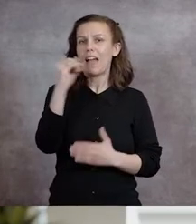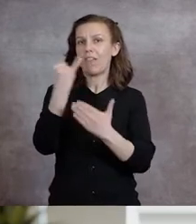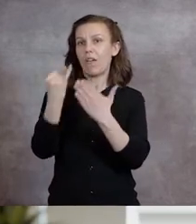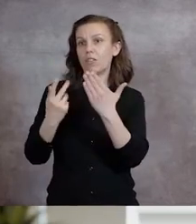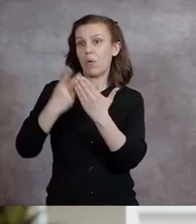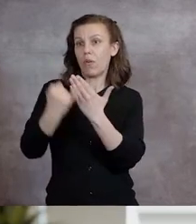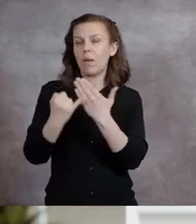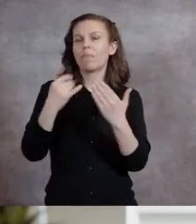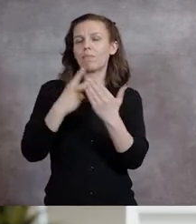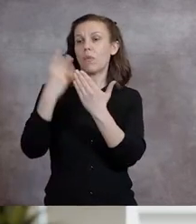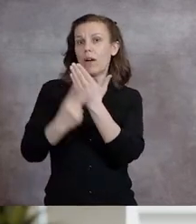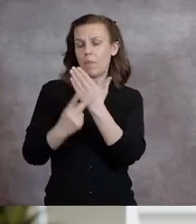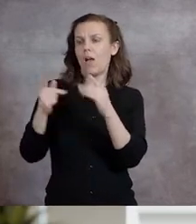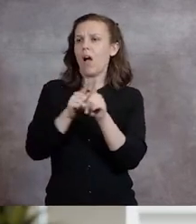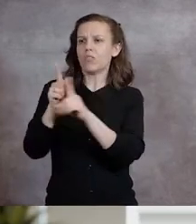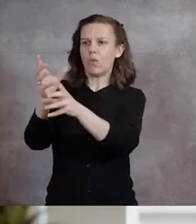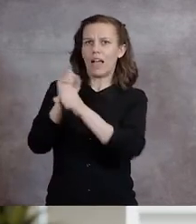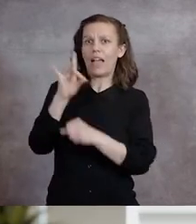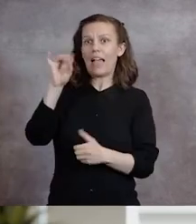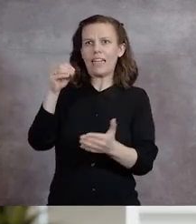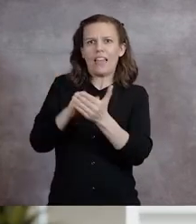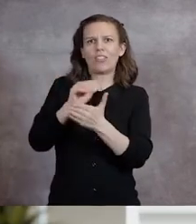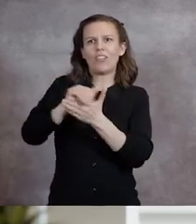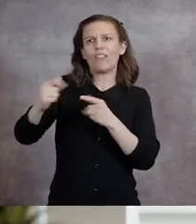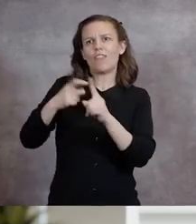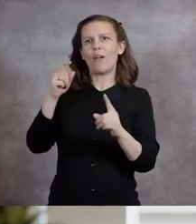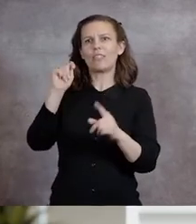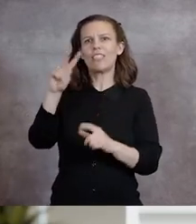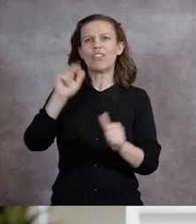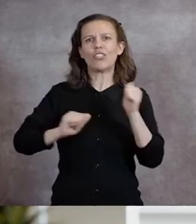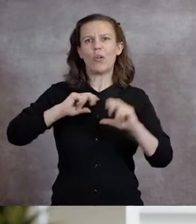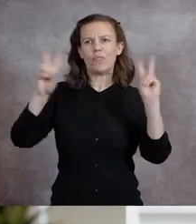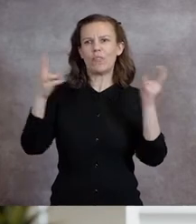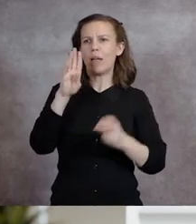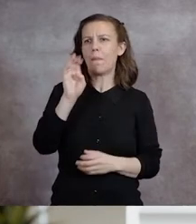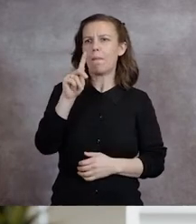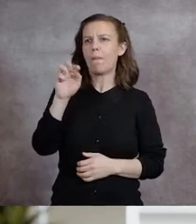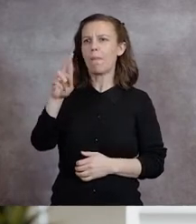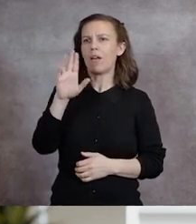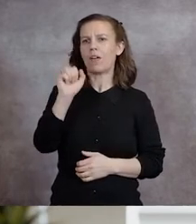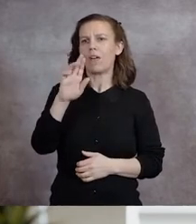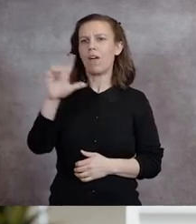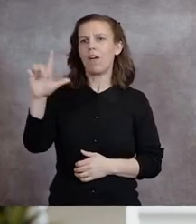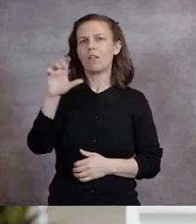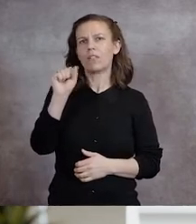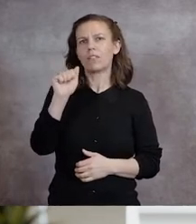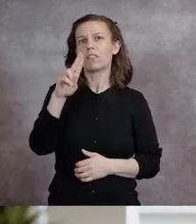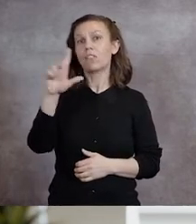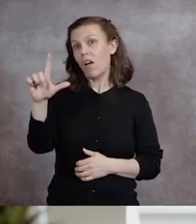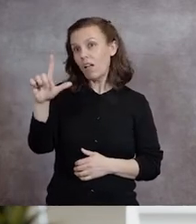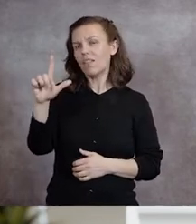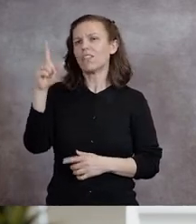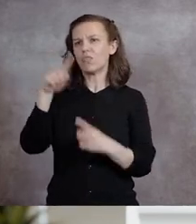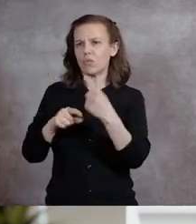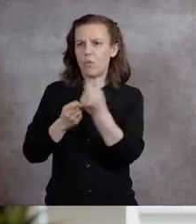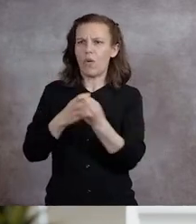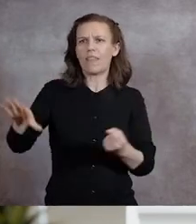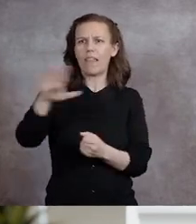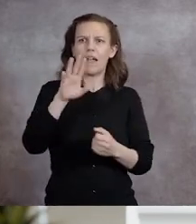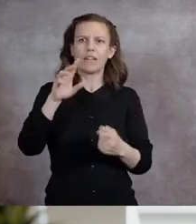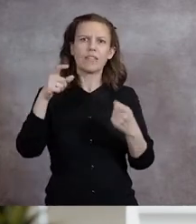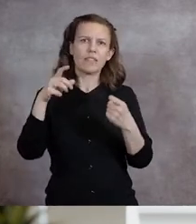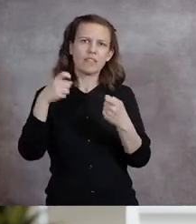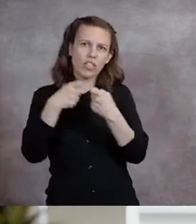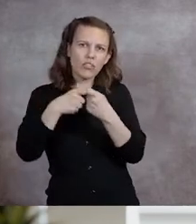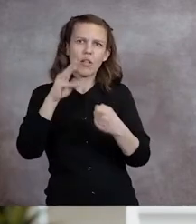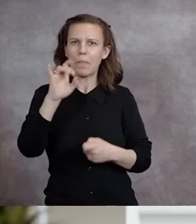,000 in funding from Better Call Saul to prepare students for careers in film and media. At our UNM Valencia